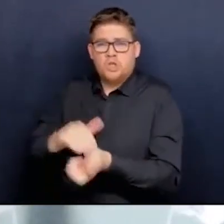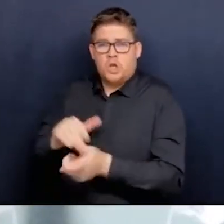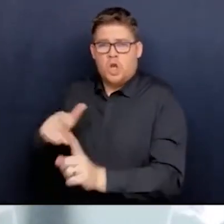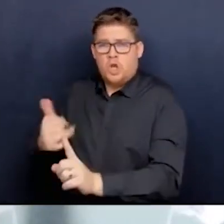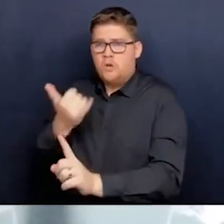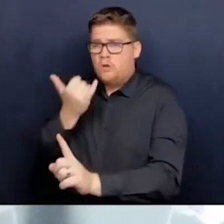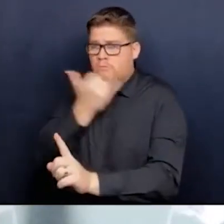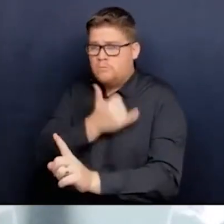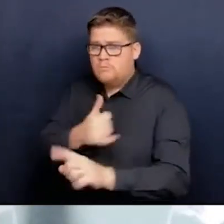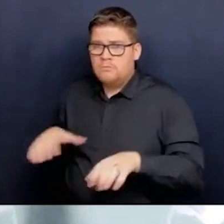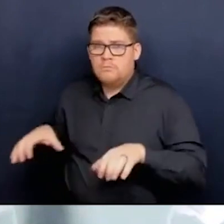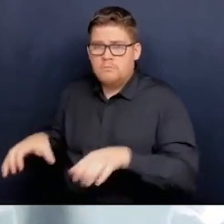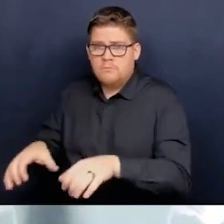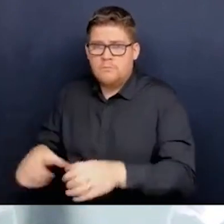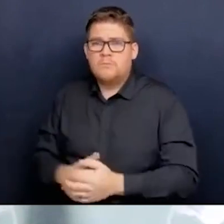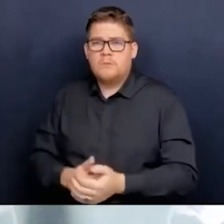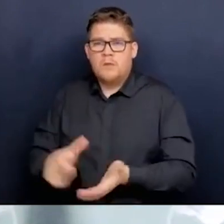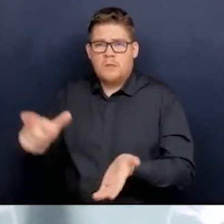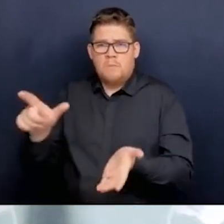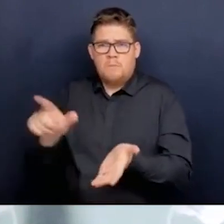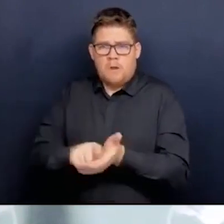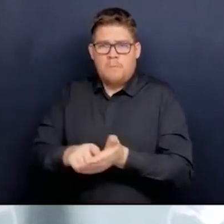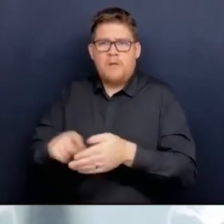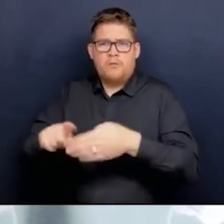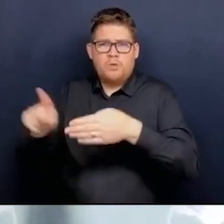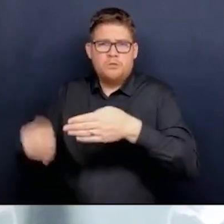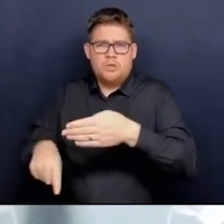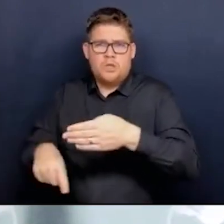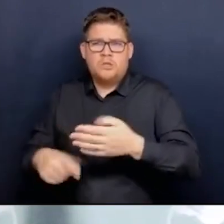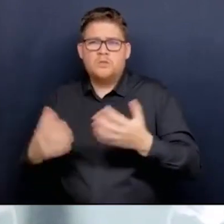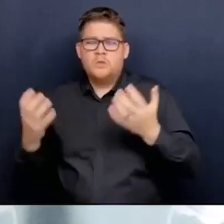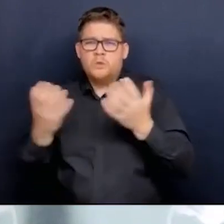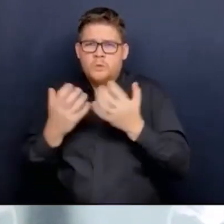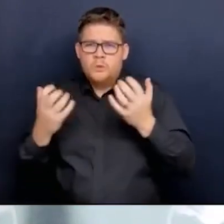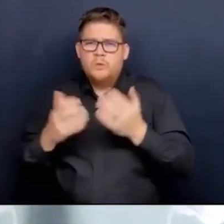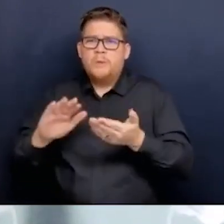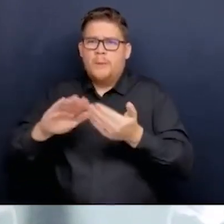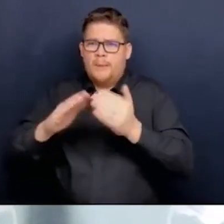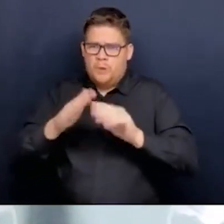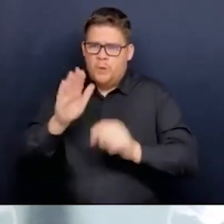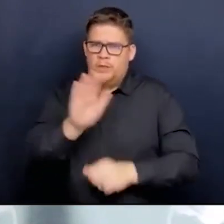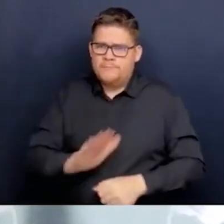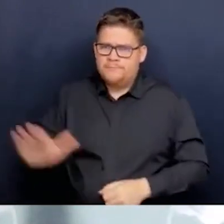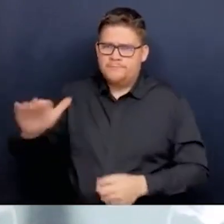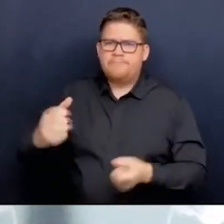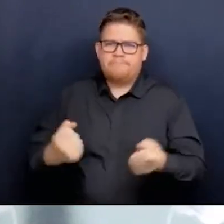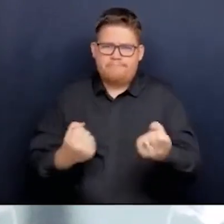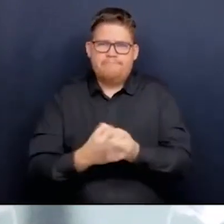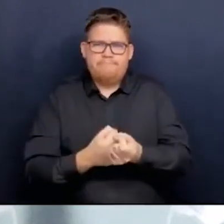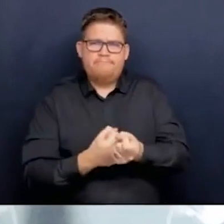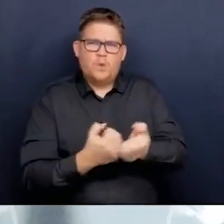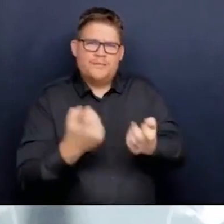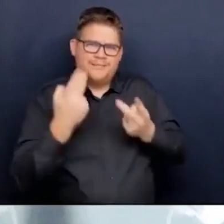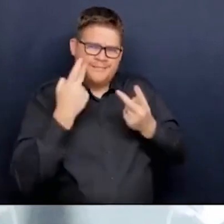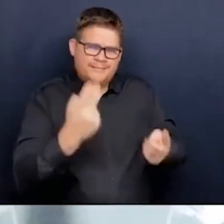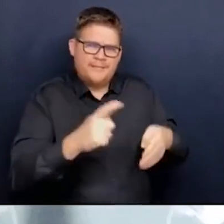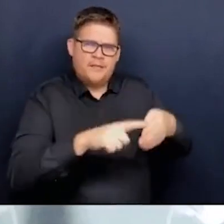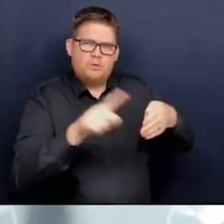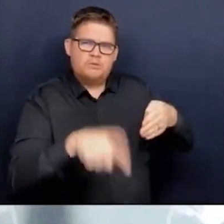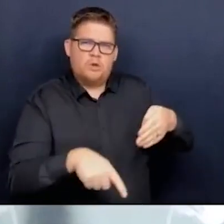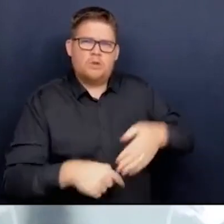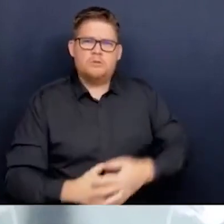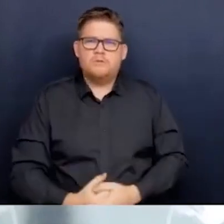a reasonable step that was massively supported in our consultation. I want to speak to a couple of the issues you raised that are